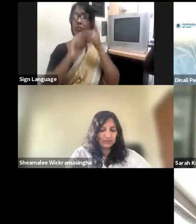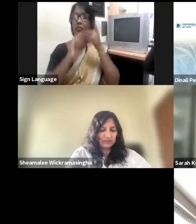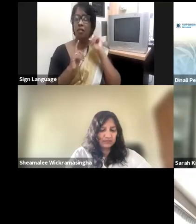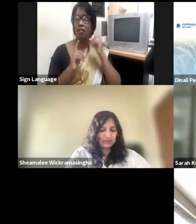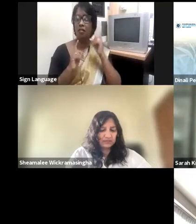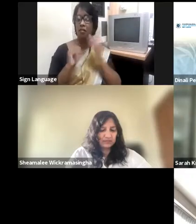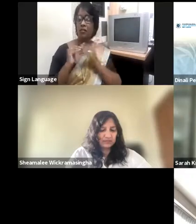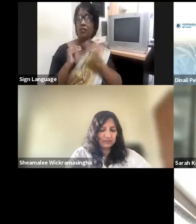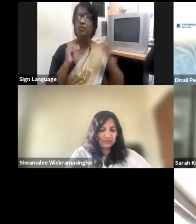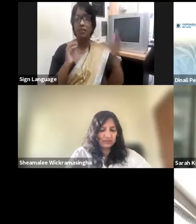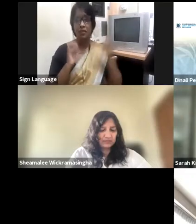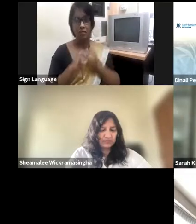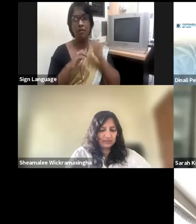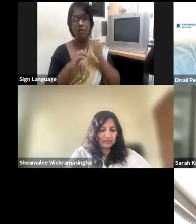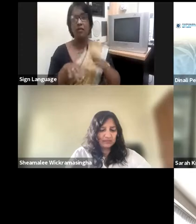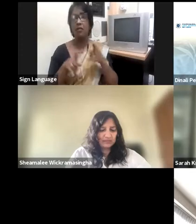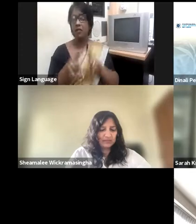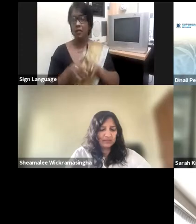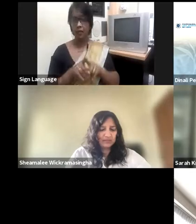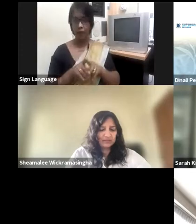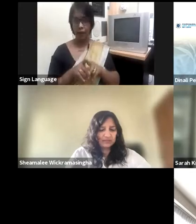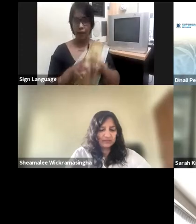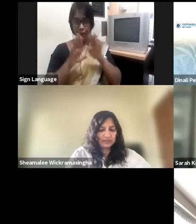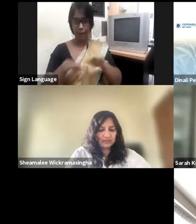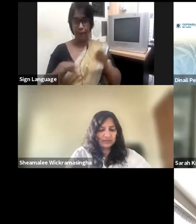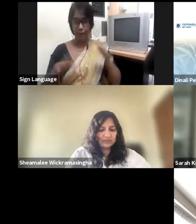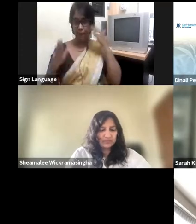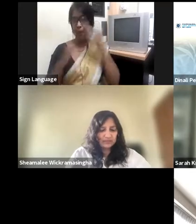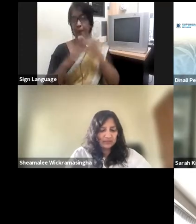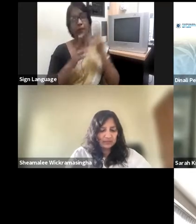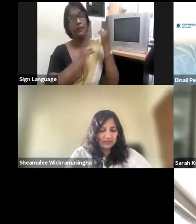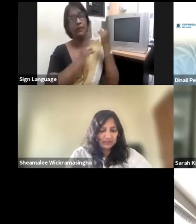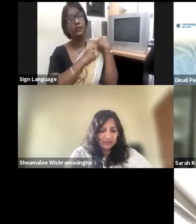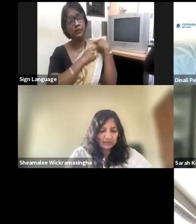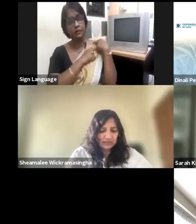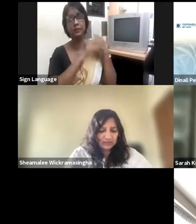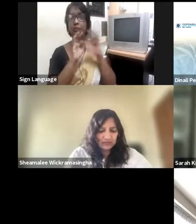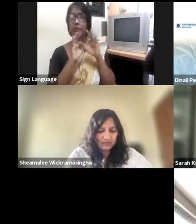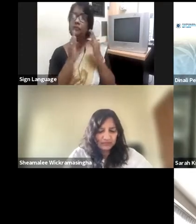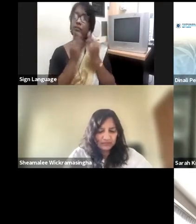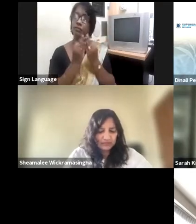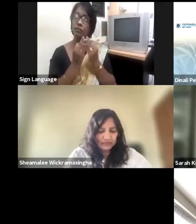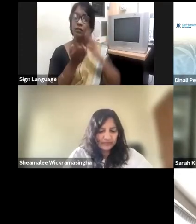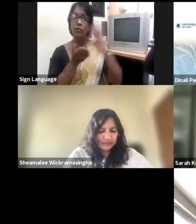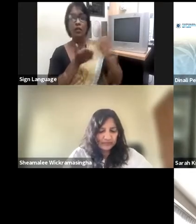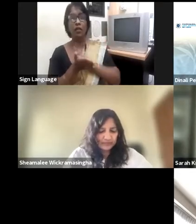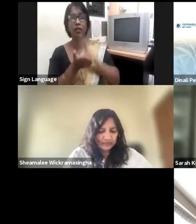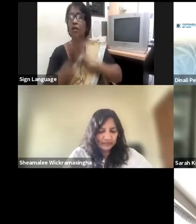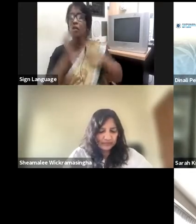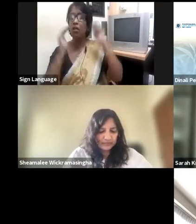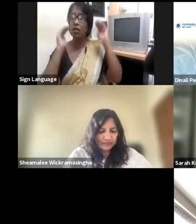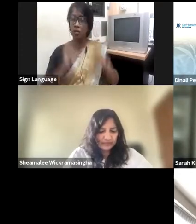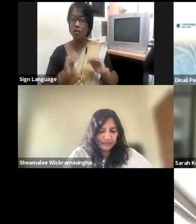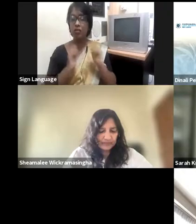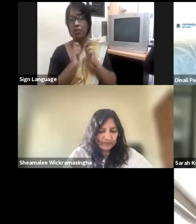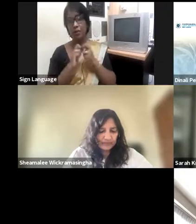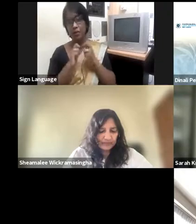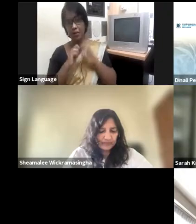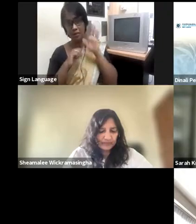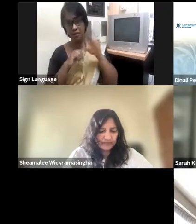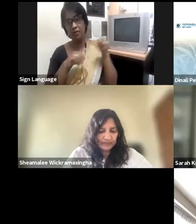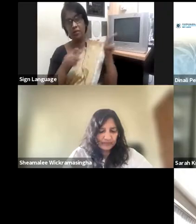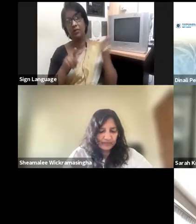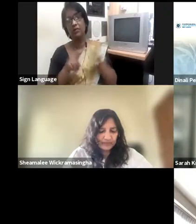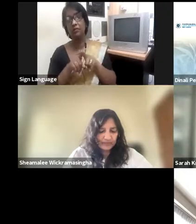there could be a lack of support that sometimes comes to play and there are several unconscious biases that could come into play